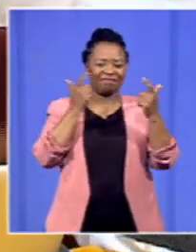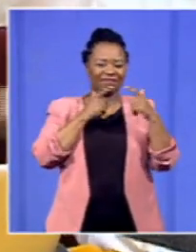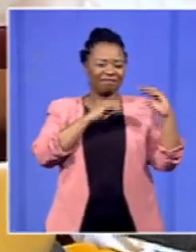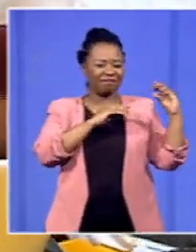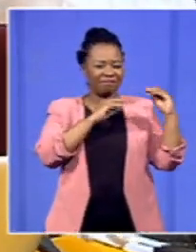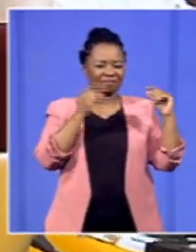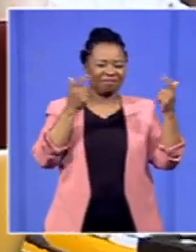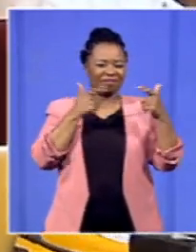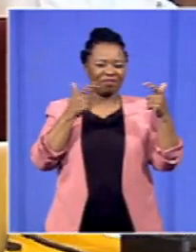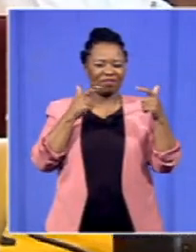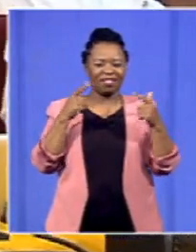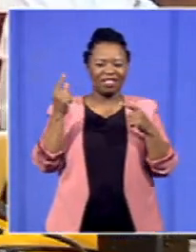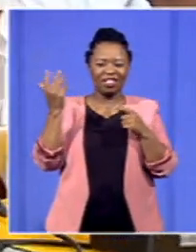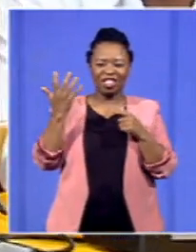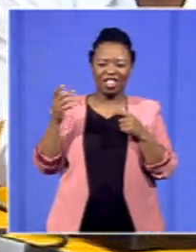Tessar